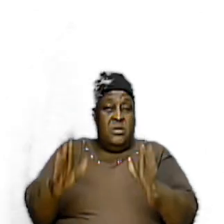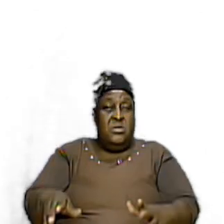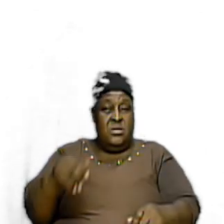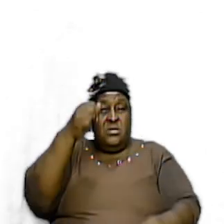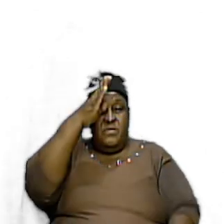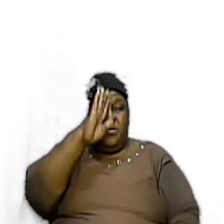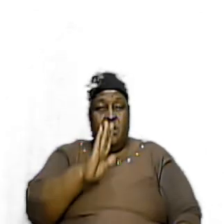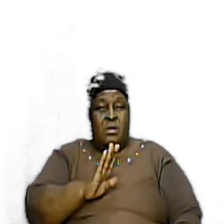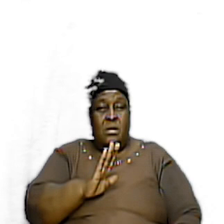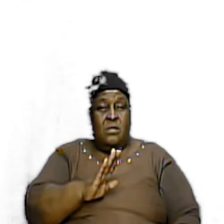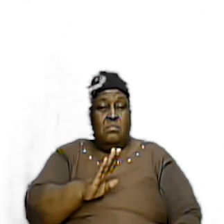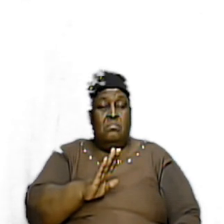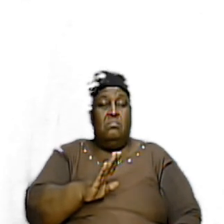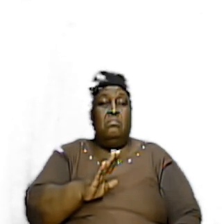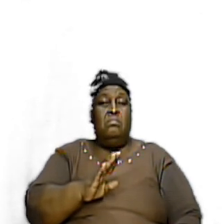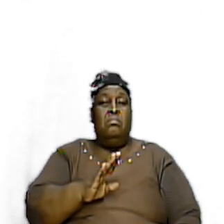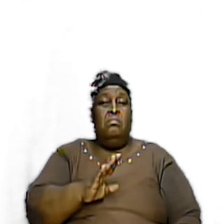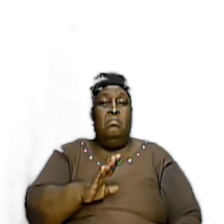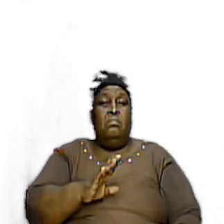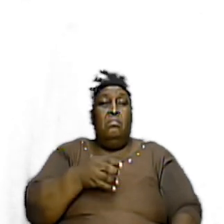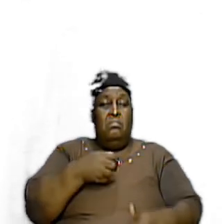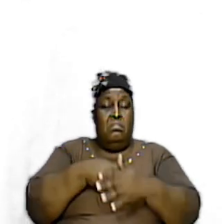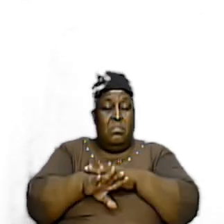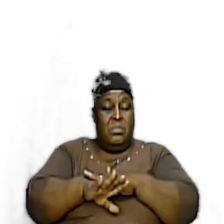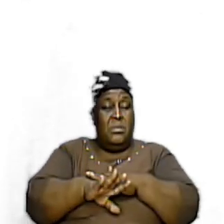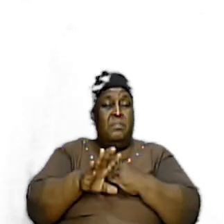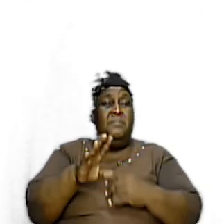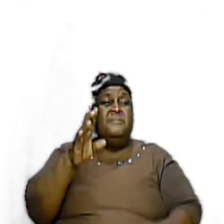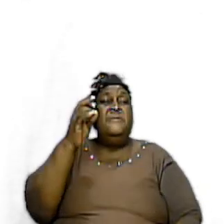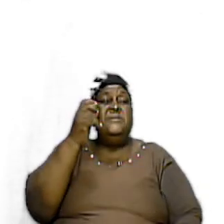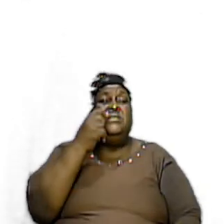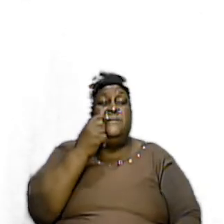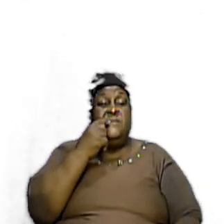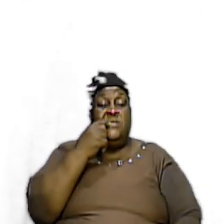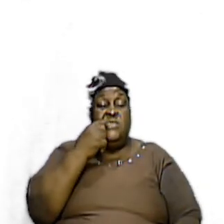Out Of That Serious Concern